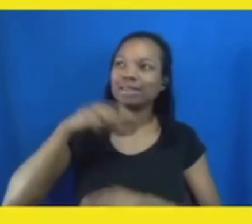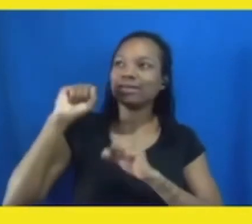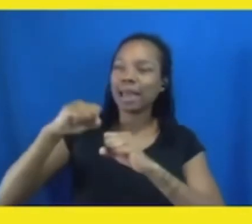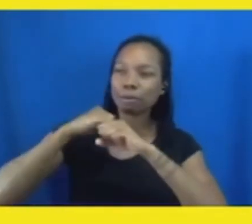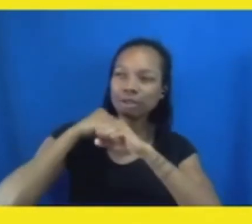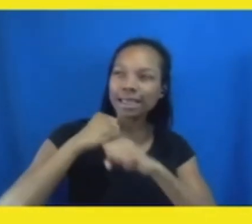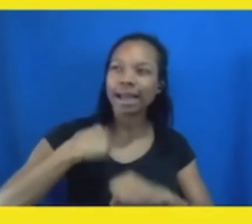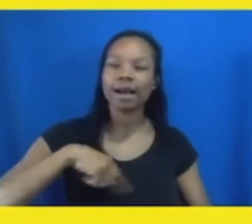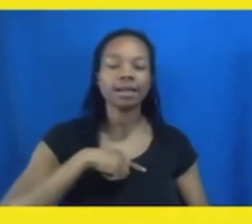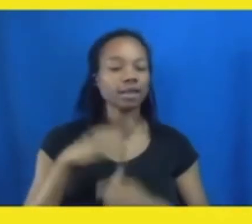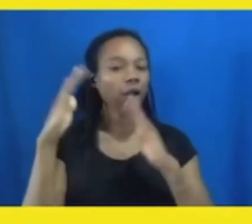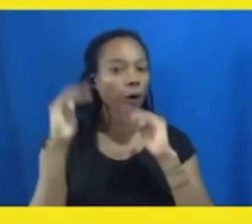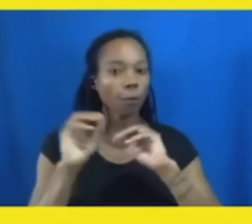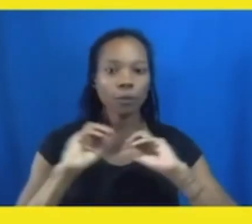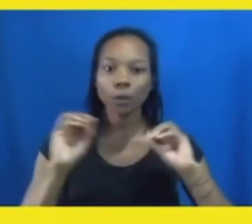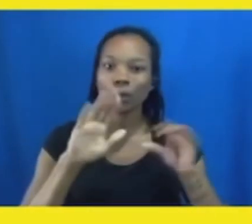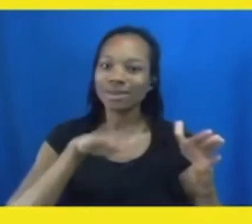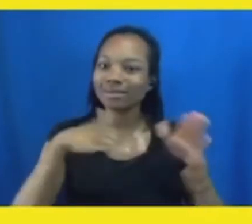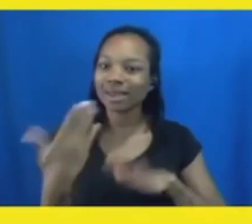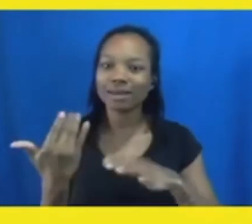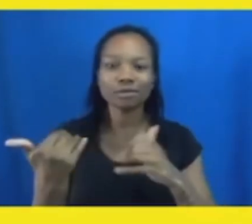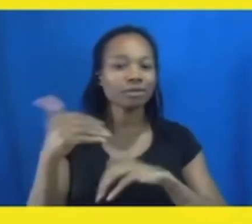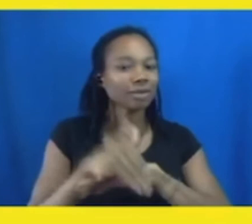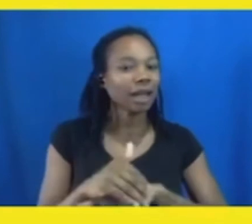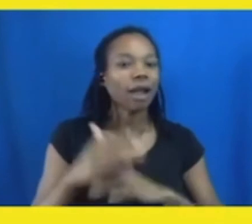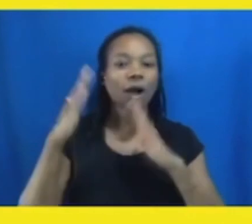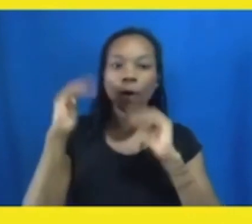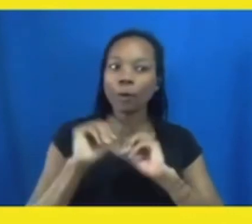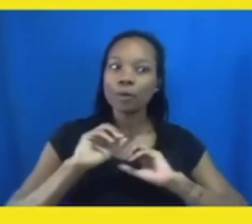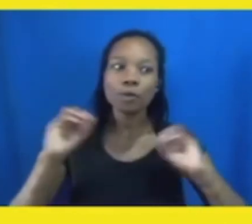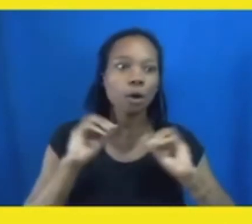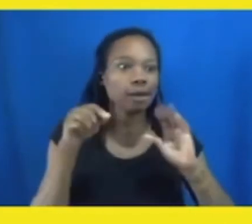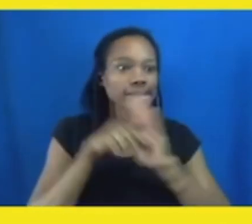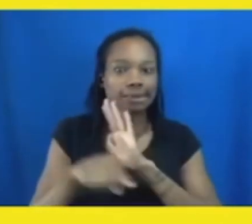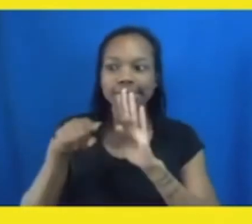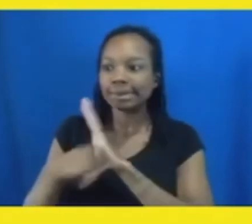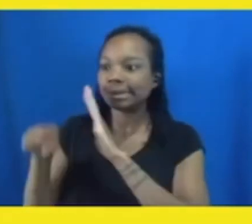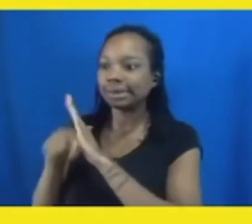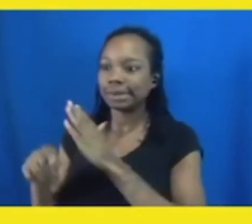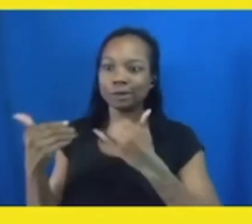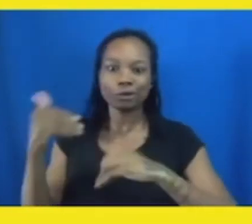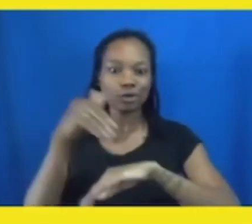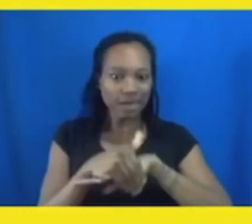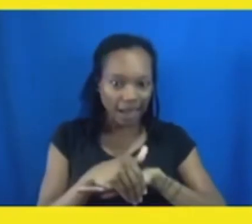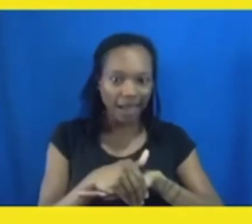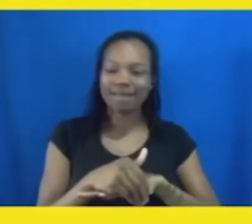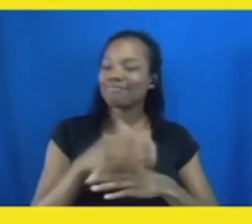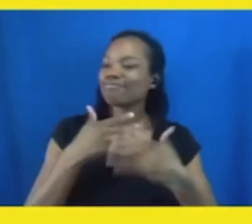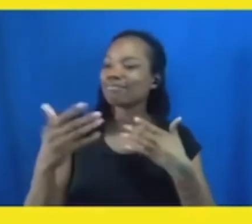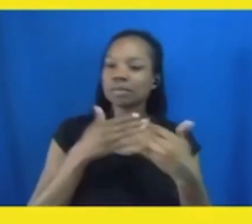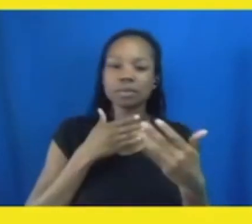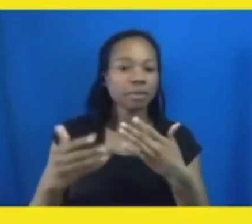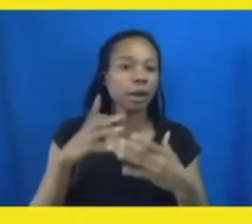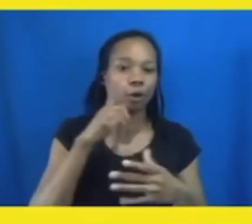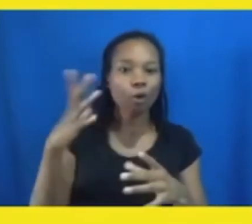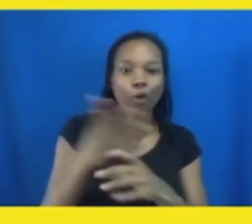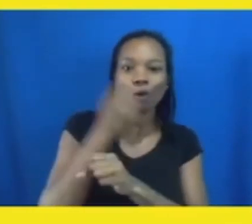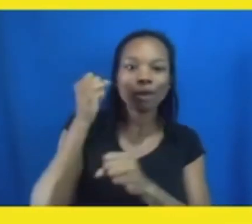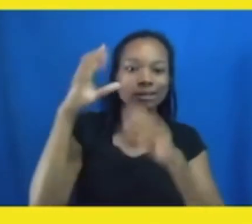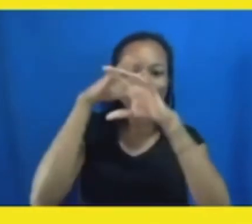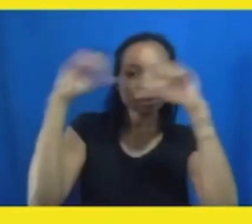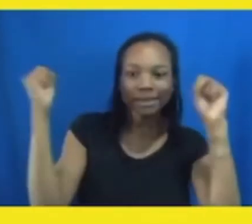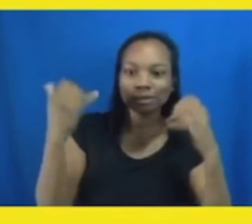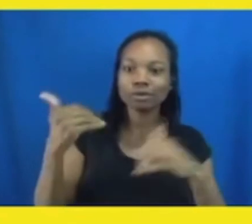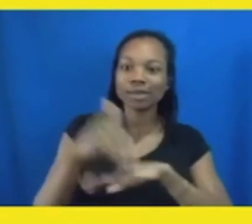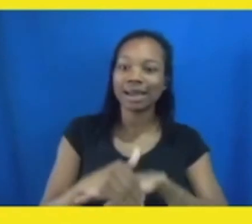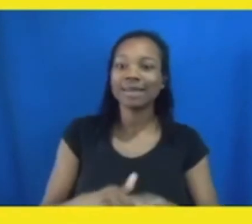unnecessary blood be shed tonight. Regardless of how things fall, God, protect us and keep us. And God, we need you to turn this thing